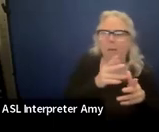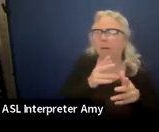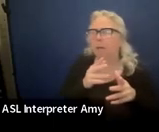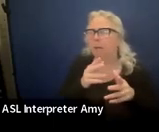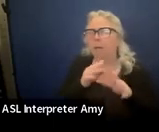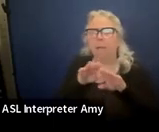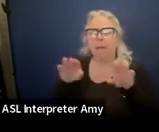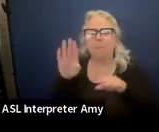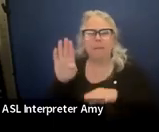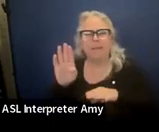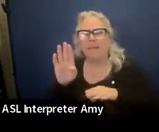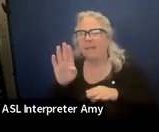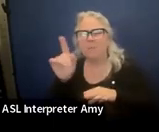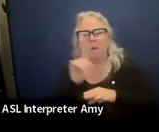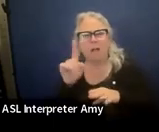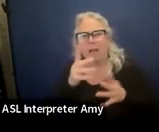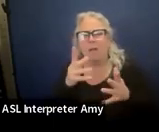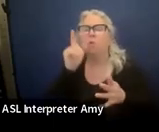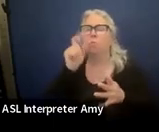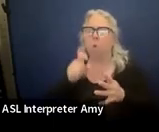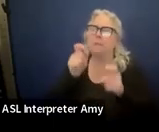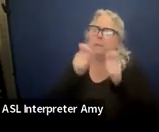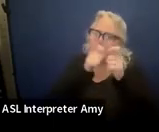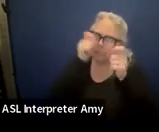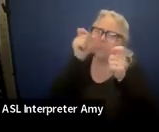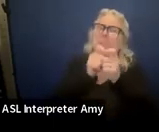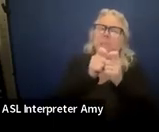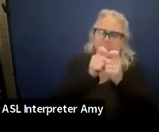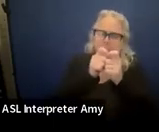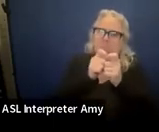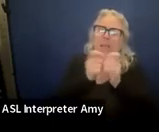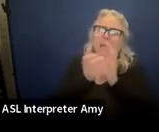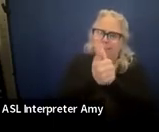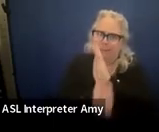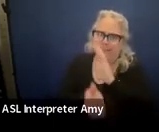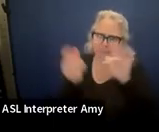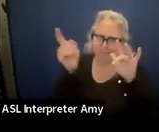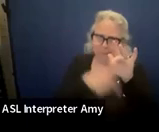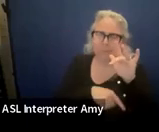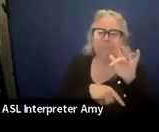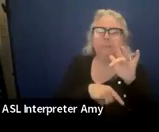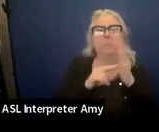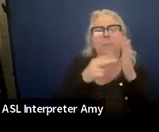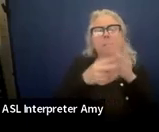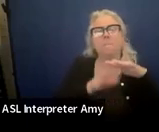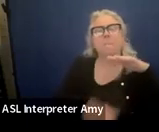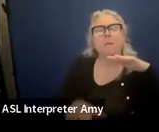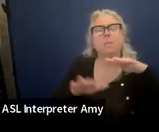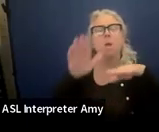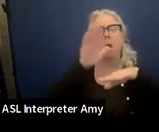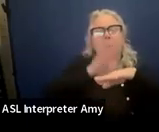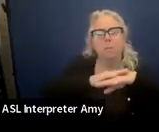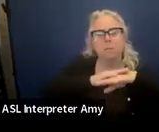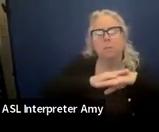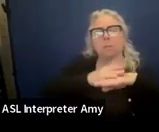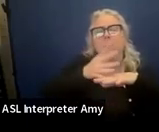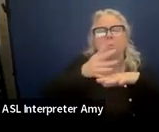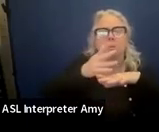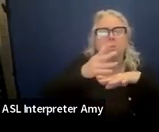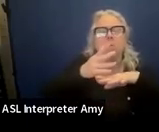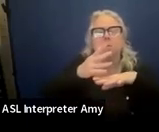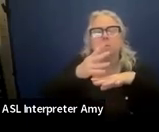Right? You want to break this down to those specific skill gaps, right? It's based on the